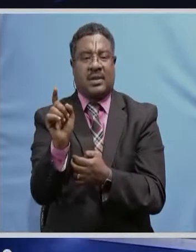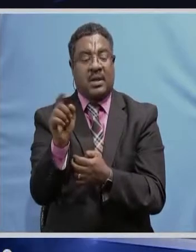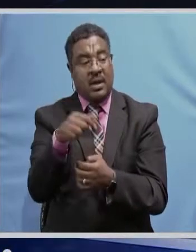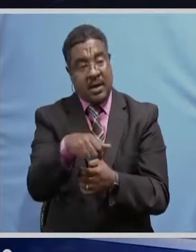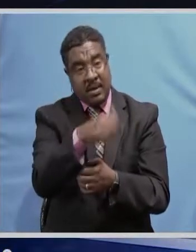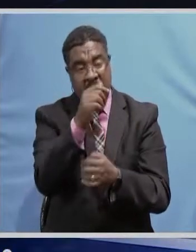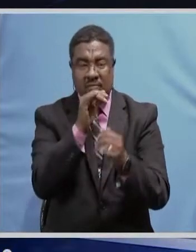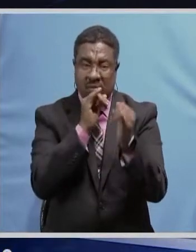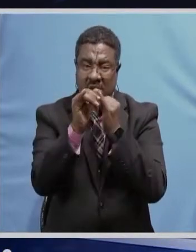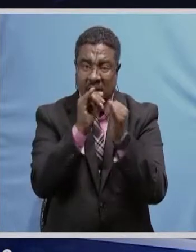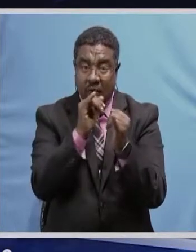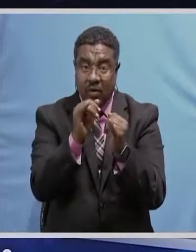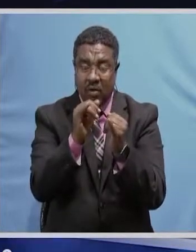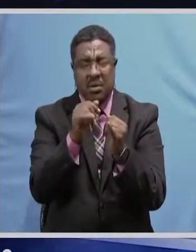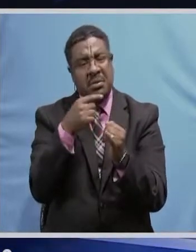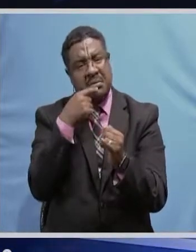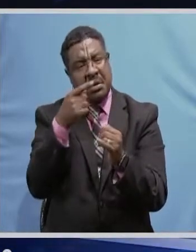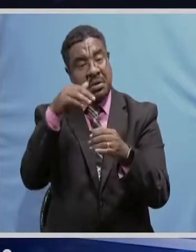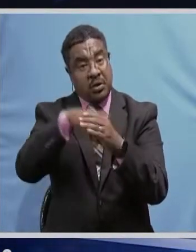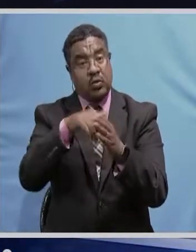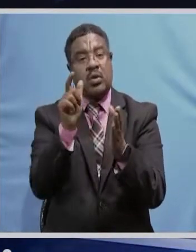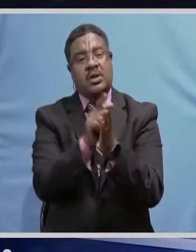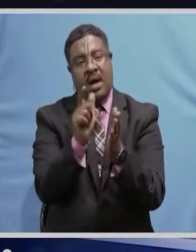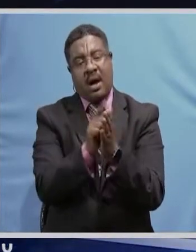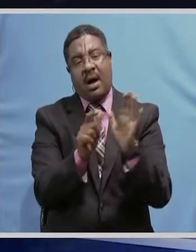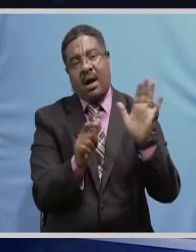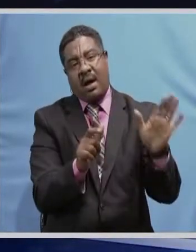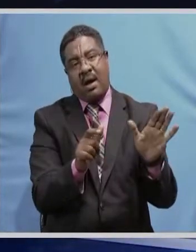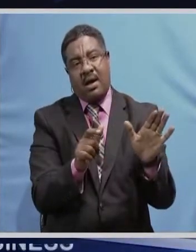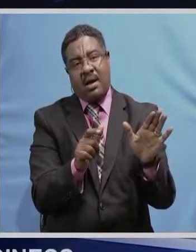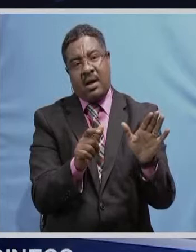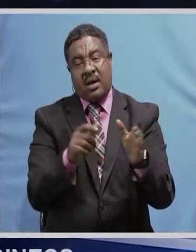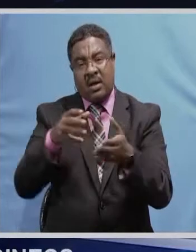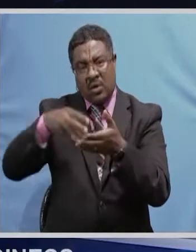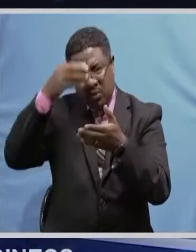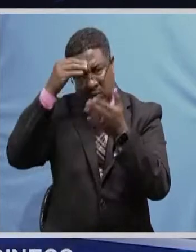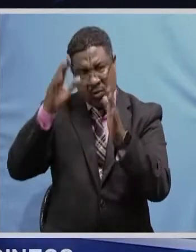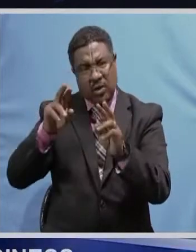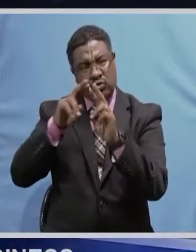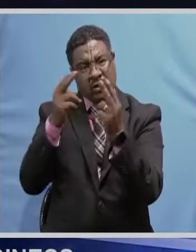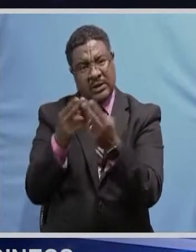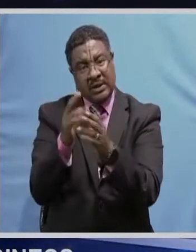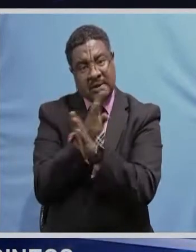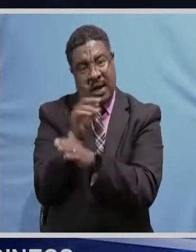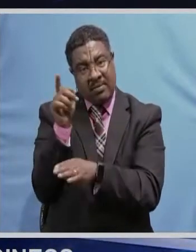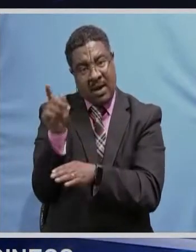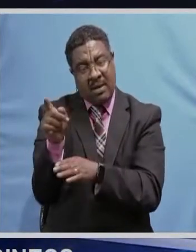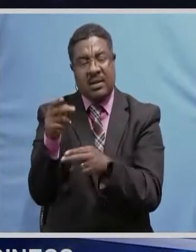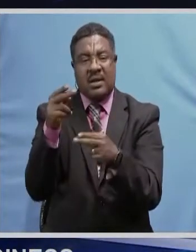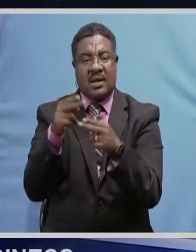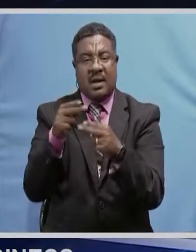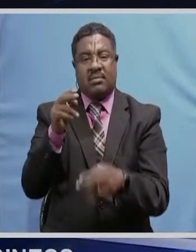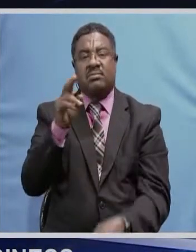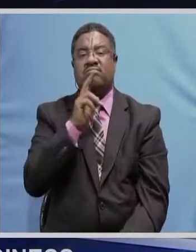in an interview with ZNBC News in Lusaka today. And Zambia National Students' Union Acting President Stephen Kamyakula